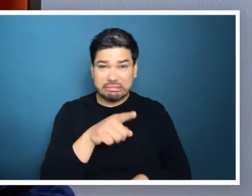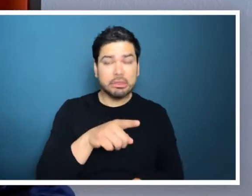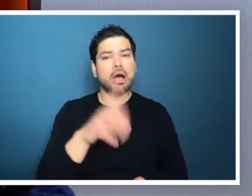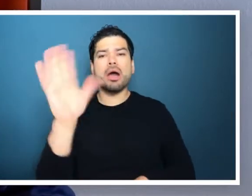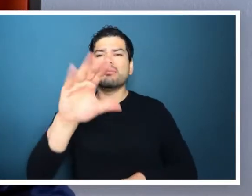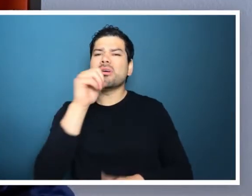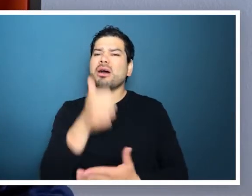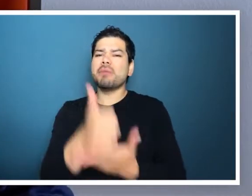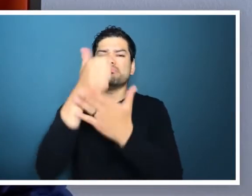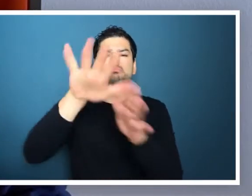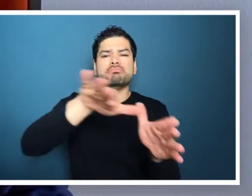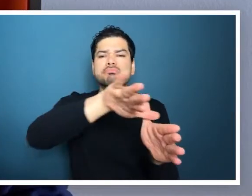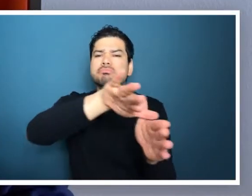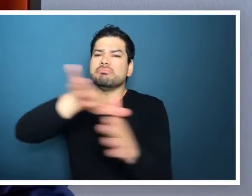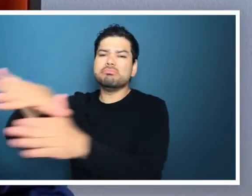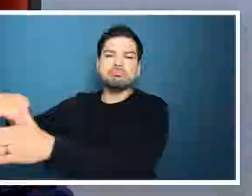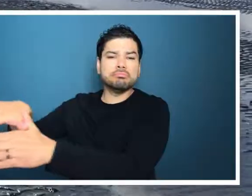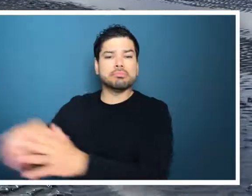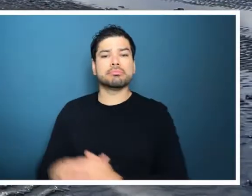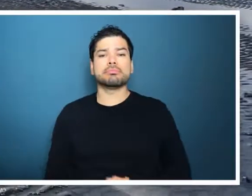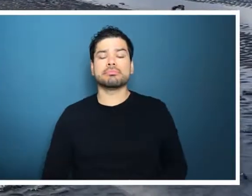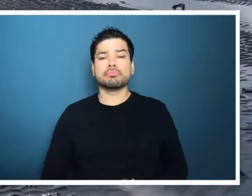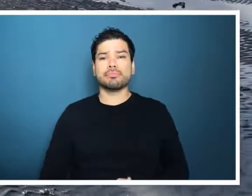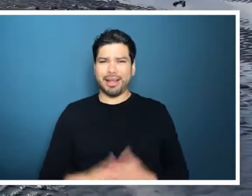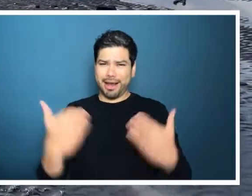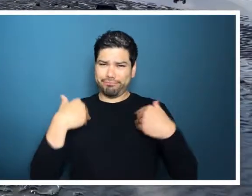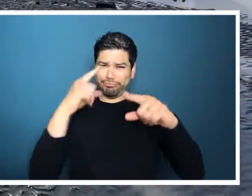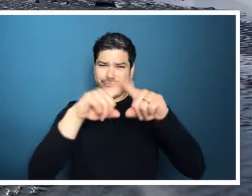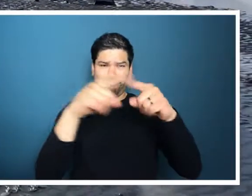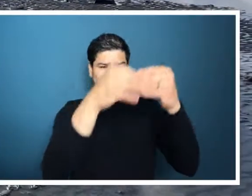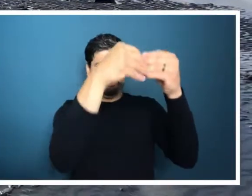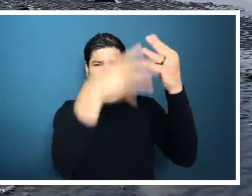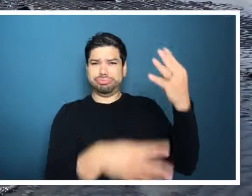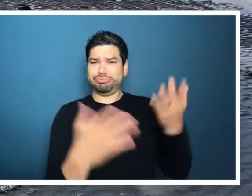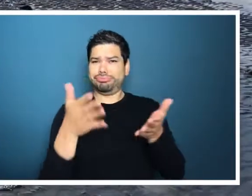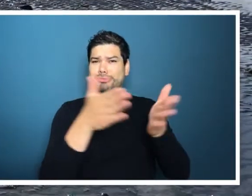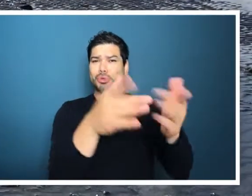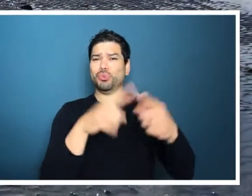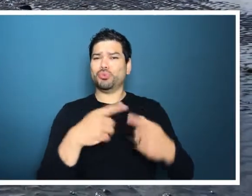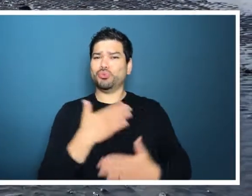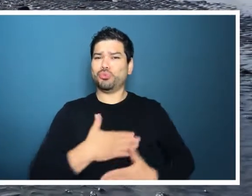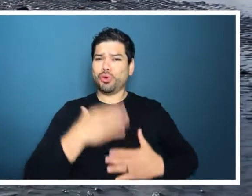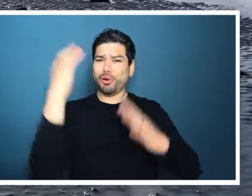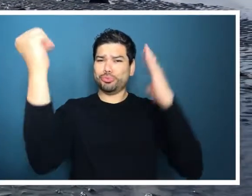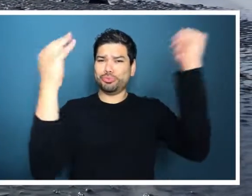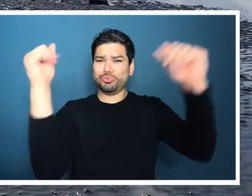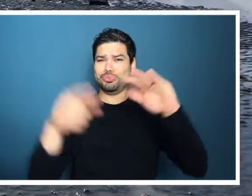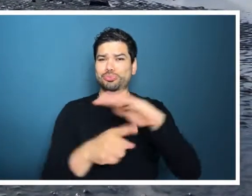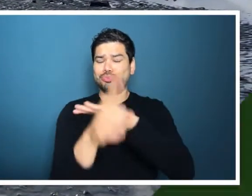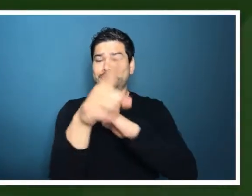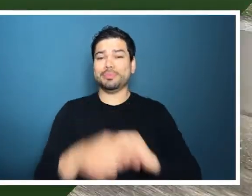about our capabilities aren't helpful. There's lots of different ways that the outdoors can be enjoyed.